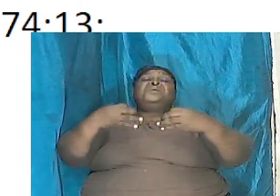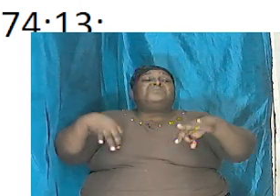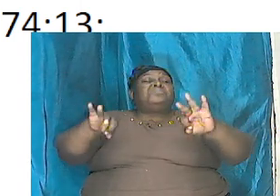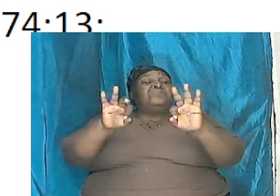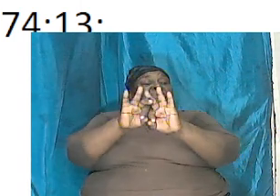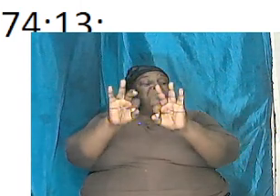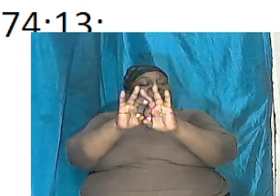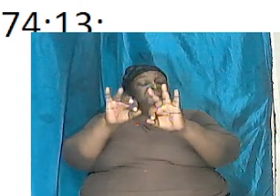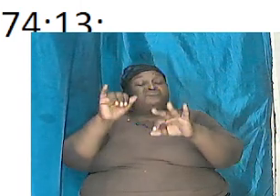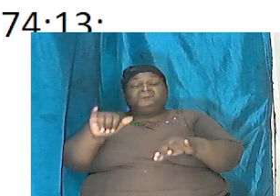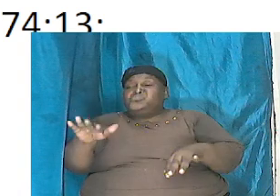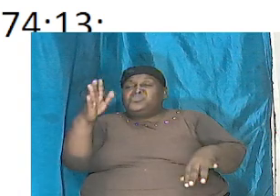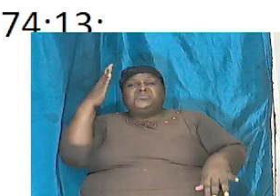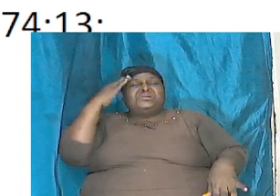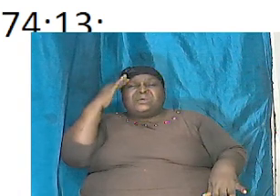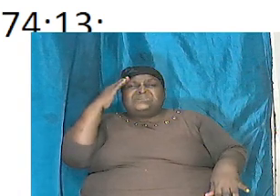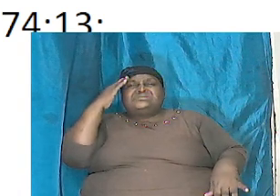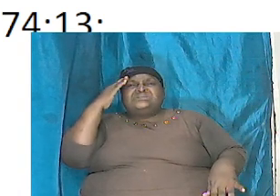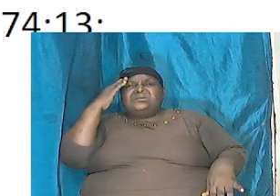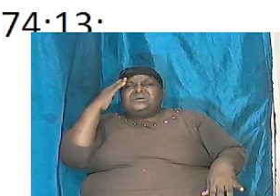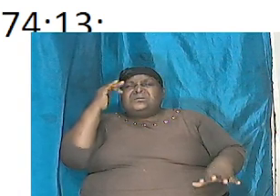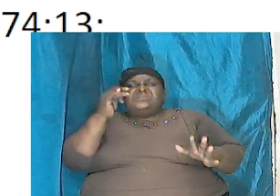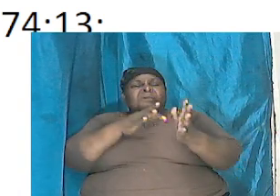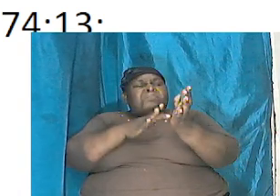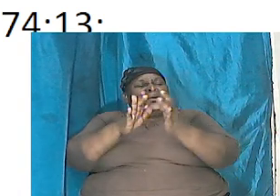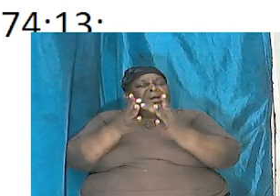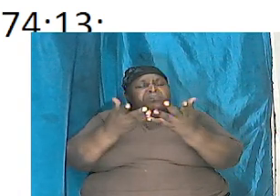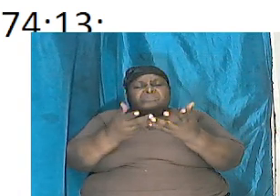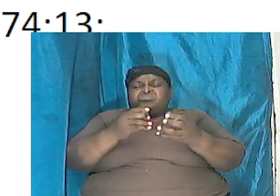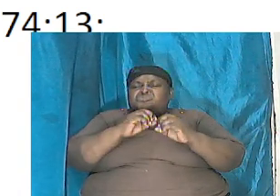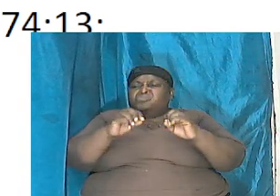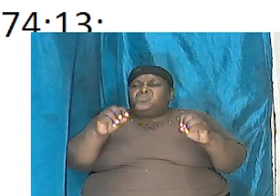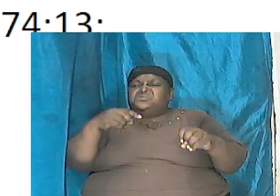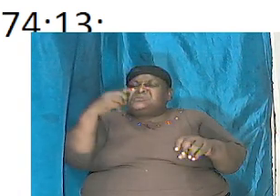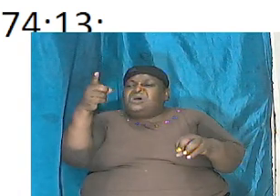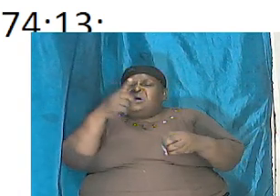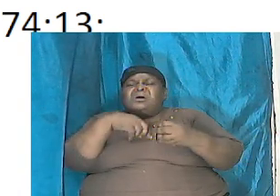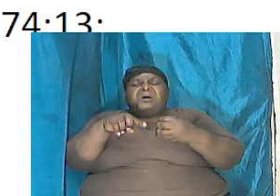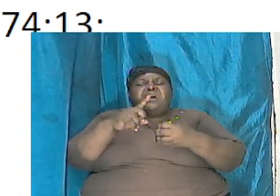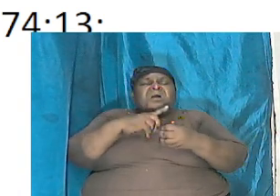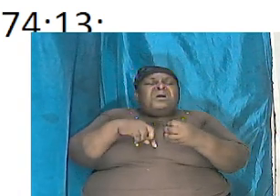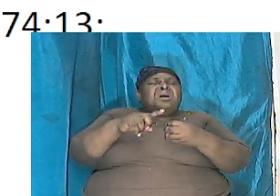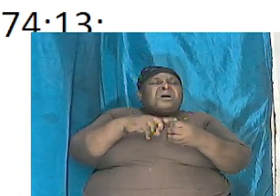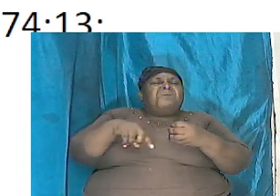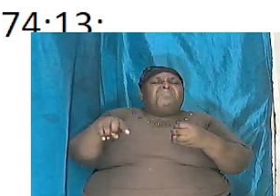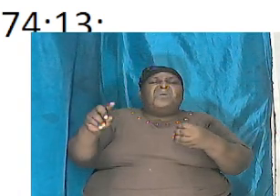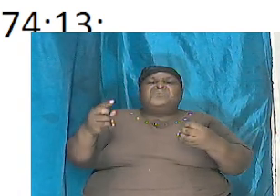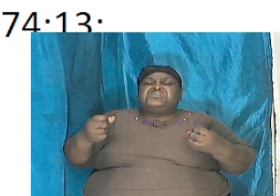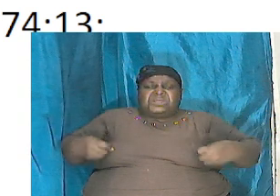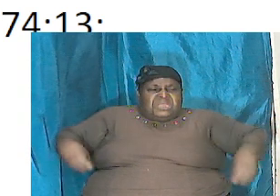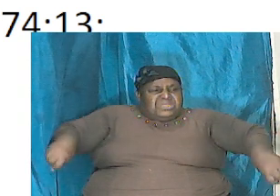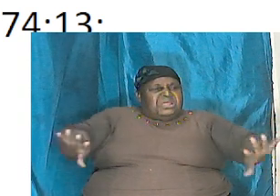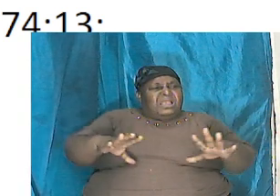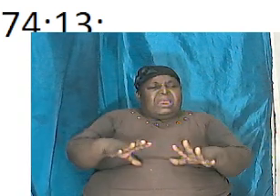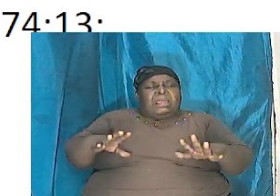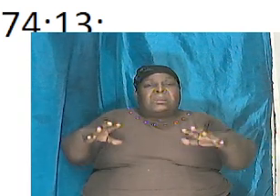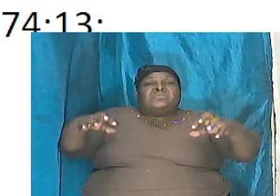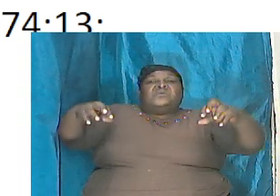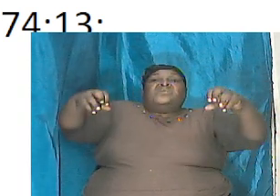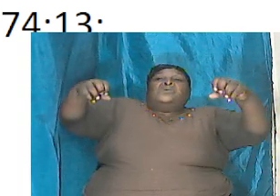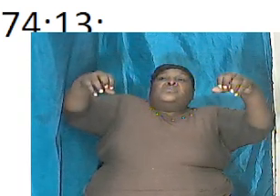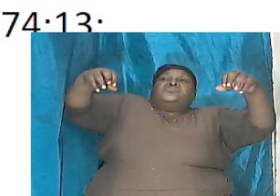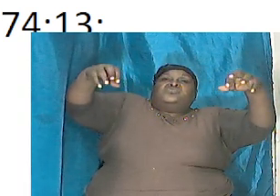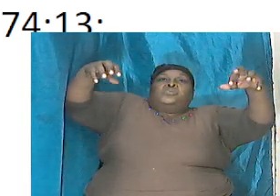know that the Bible not only spoke about land dragons it also spoke about sea dragons so that some of these things are